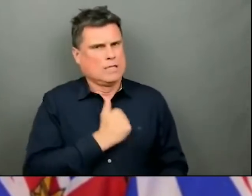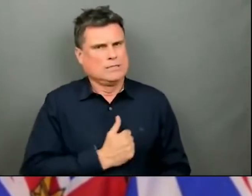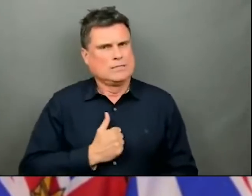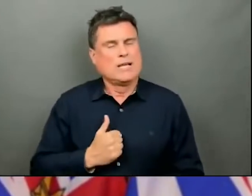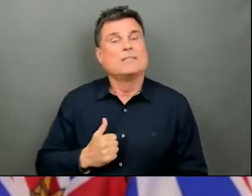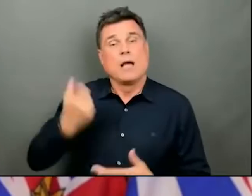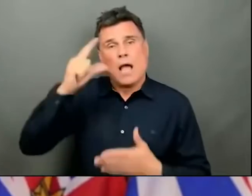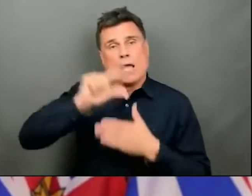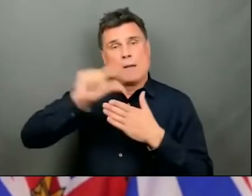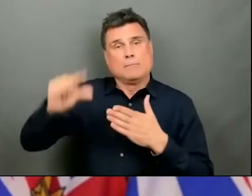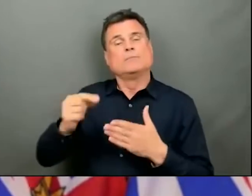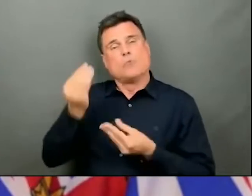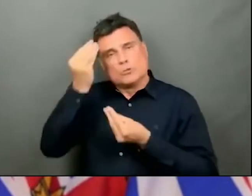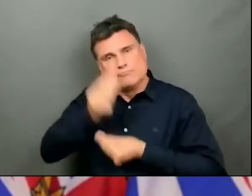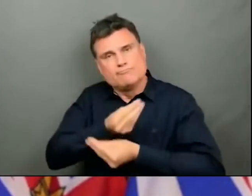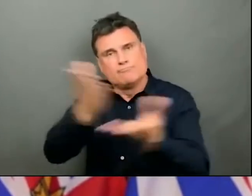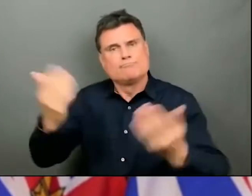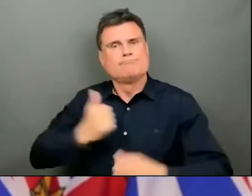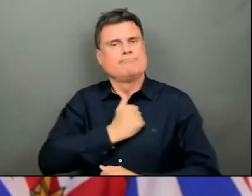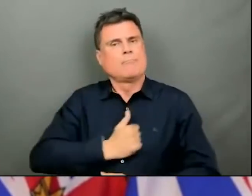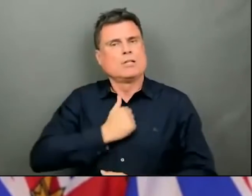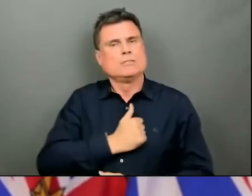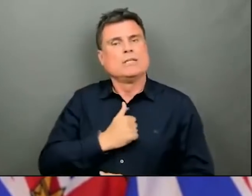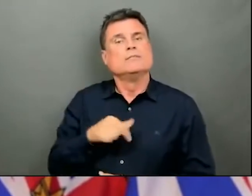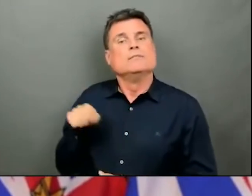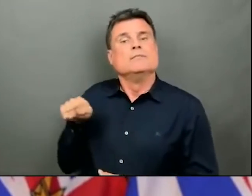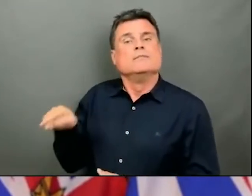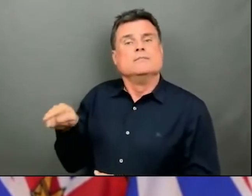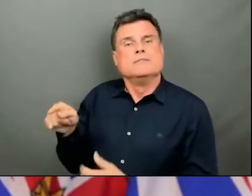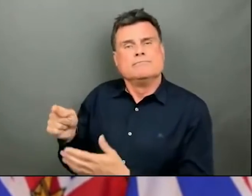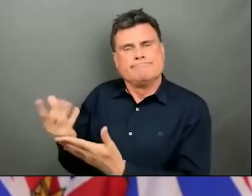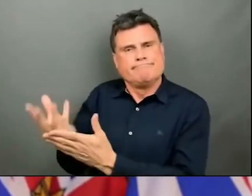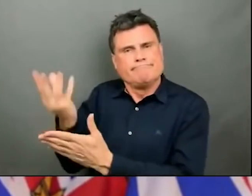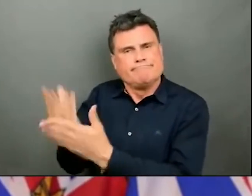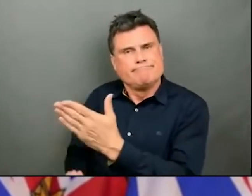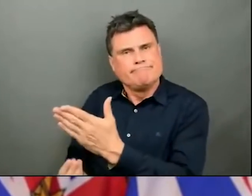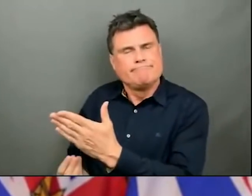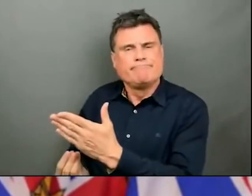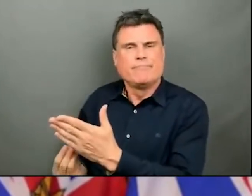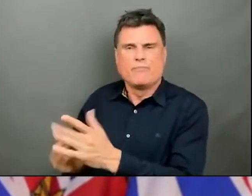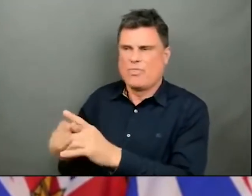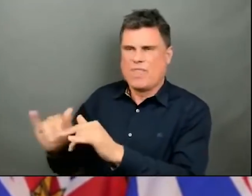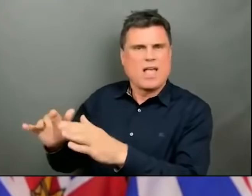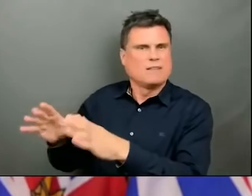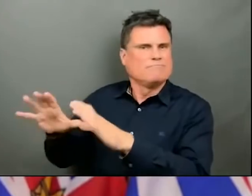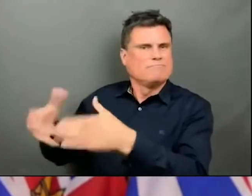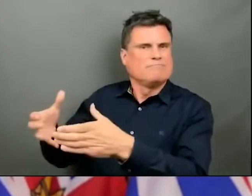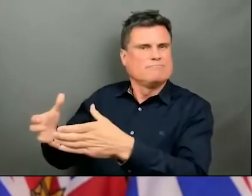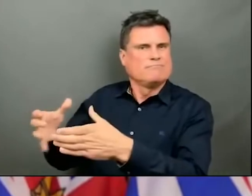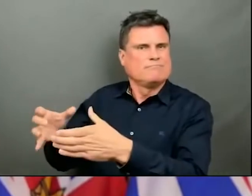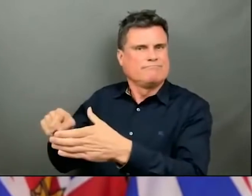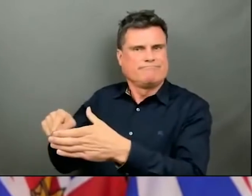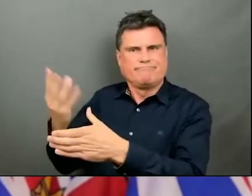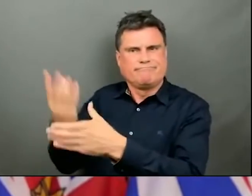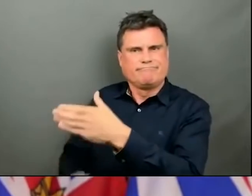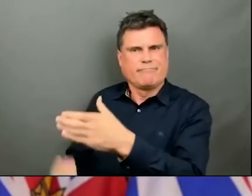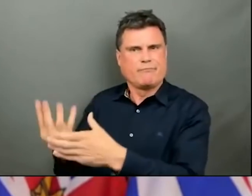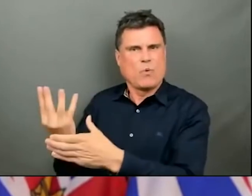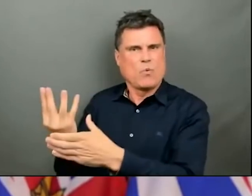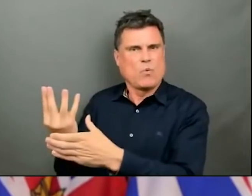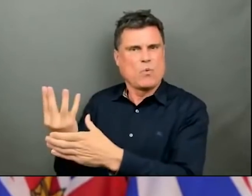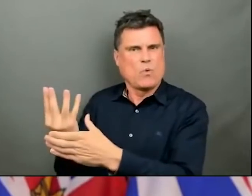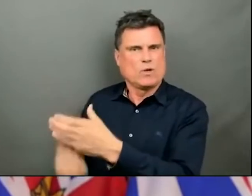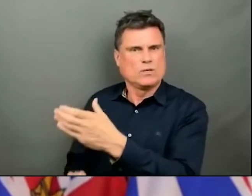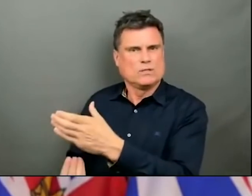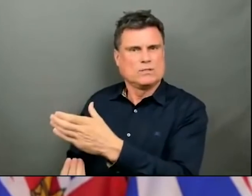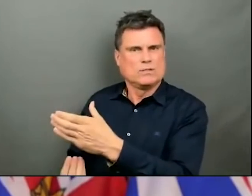the four people, to the families, the friends, the caregivers, the four people who passed away from COVID-19 in the last 24 hours, one in